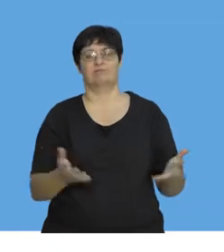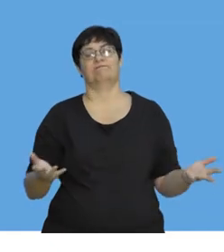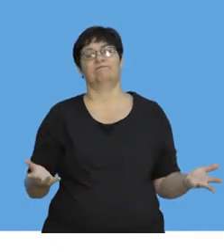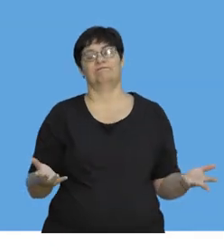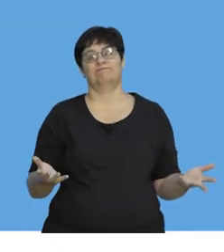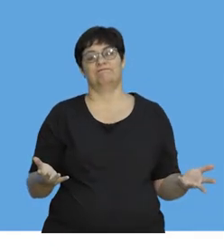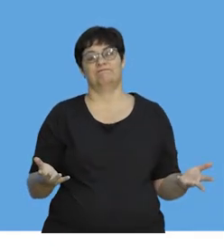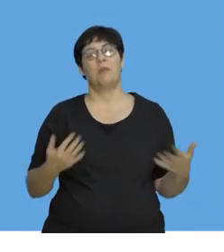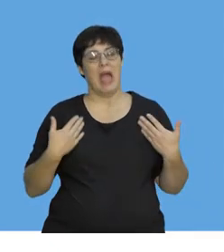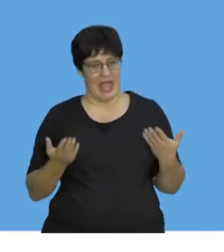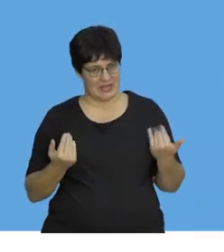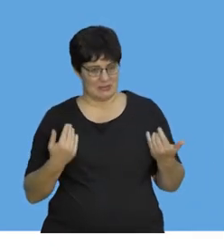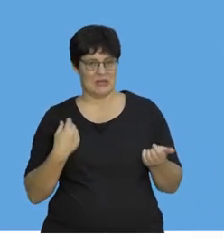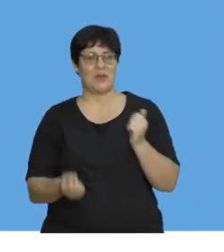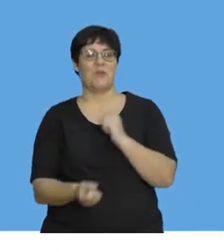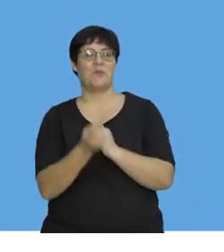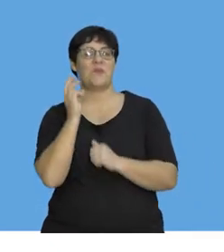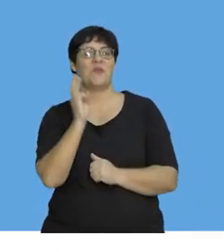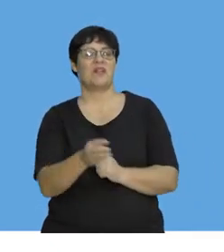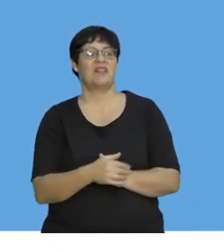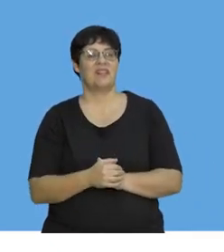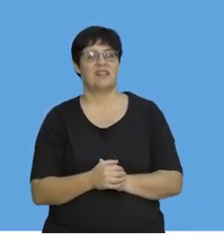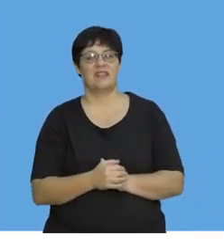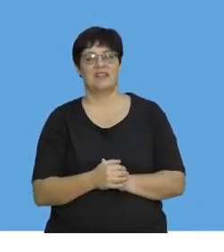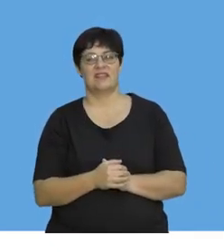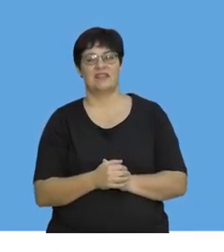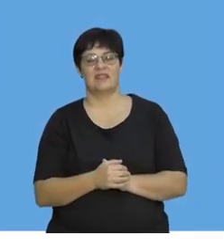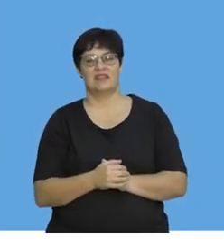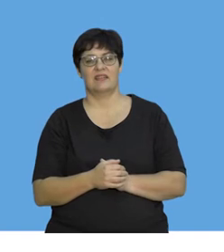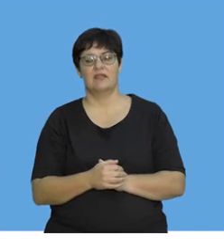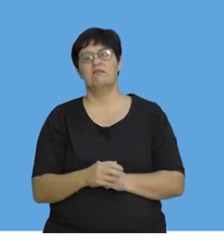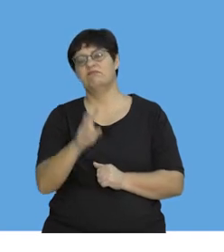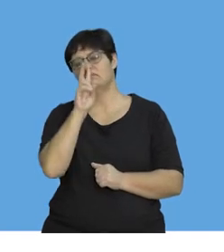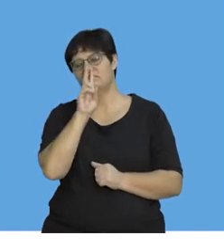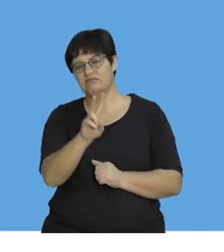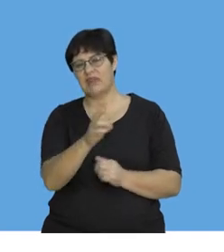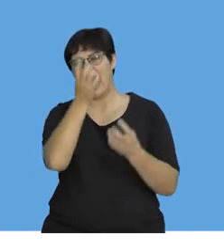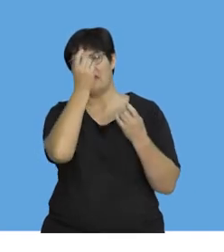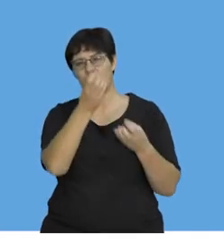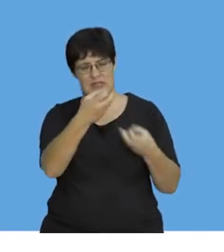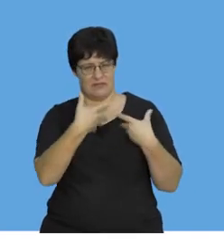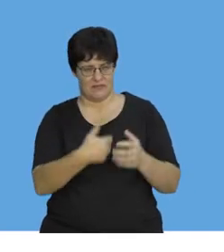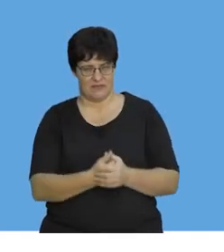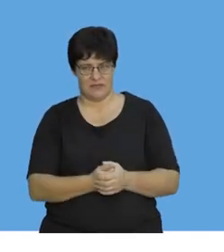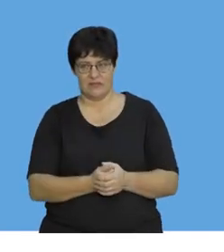exactly what we expected. The egg broke. So, let's just have a look at the information that's given to us. Upon